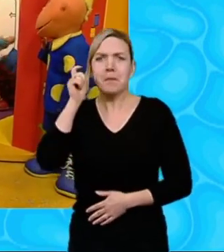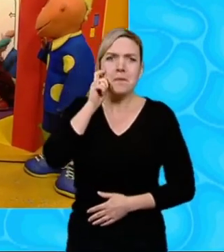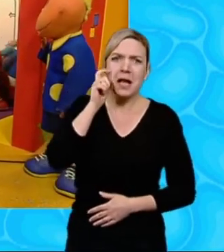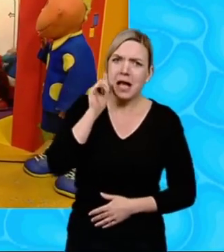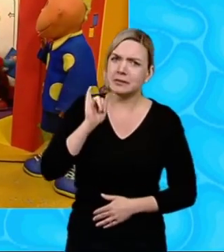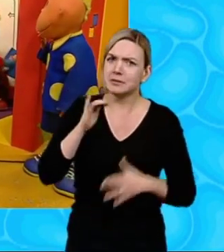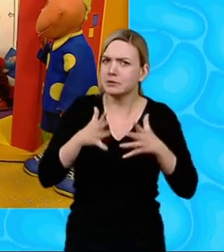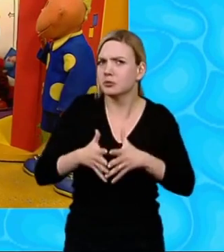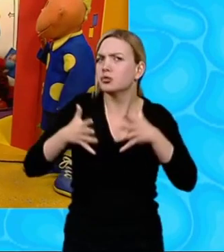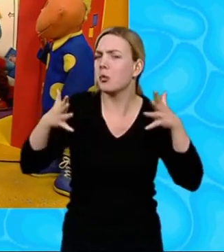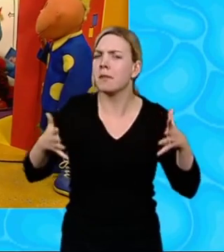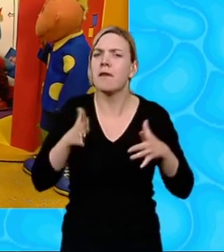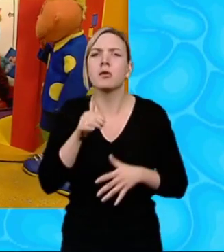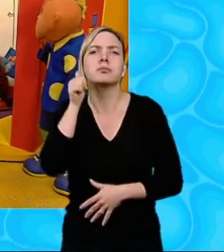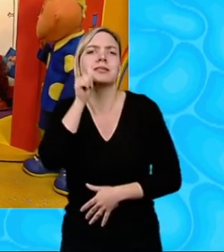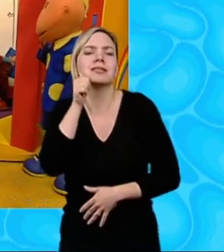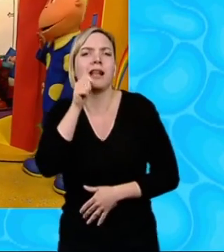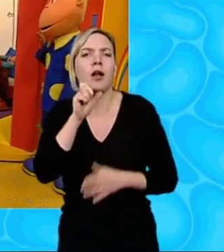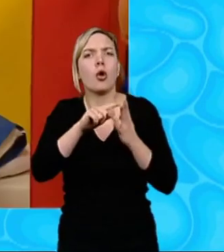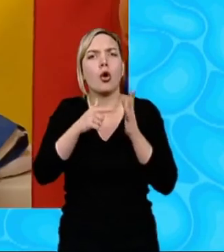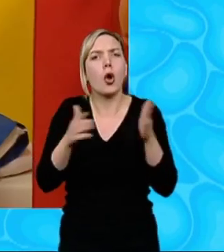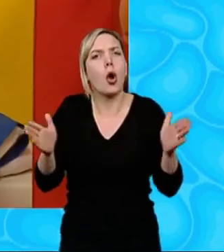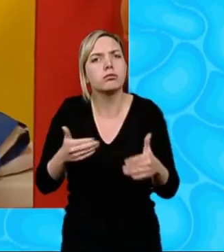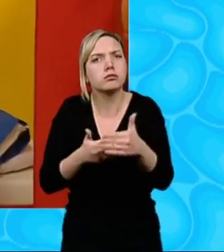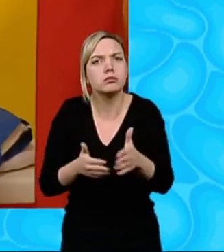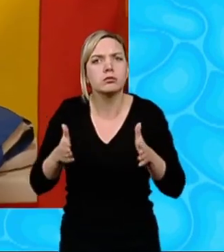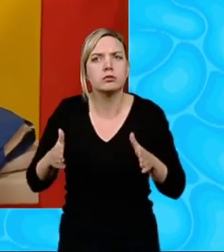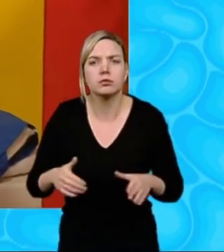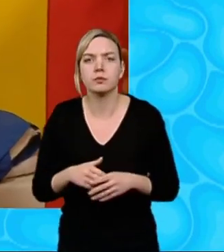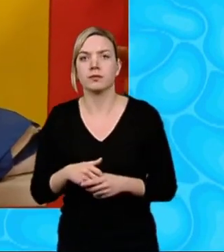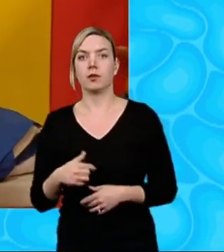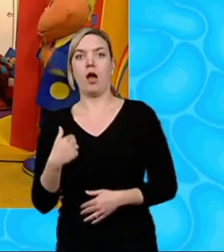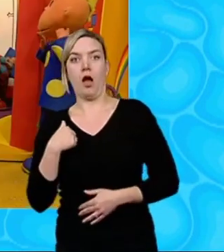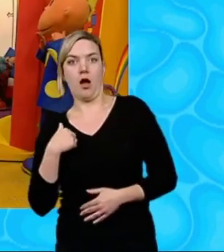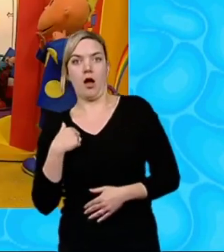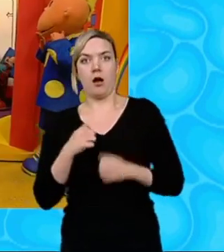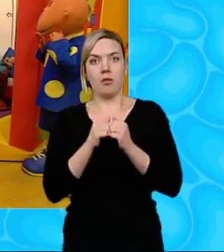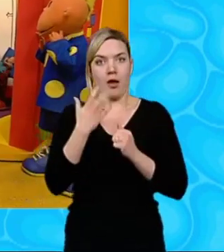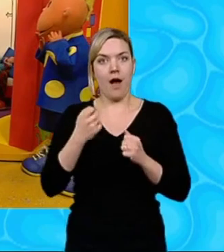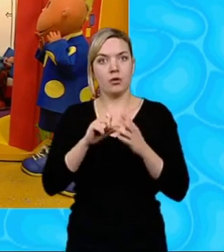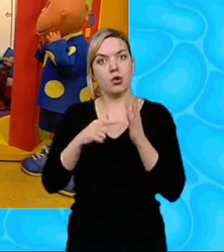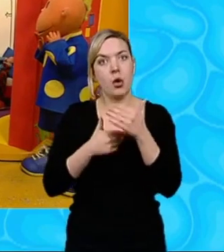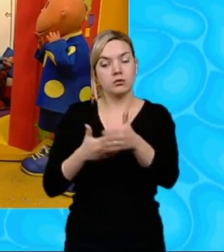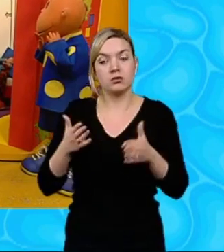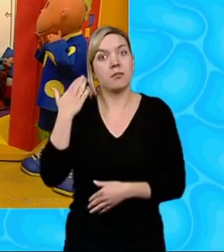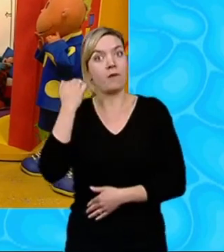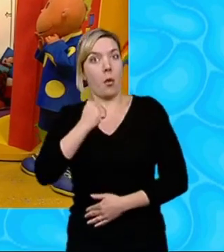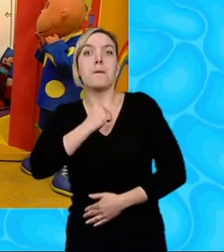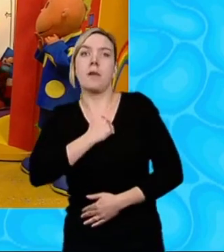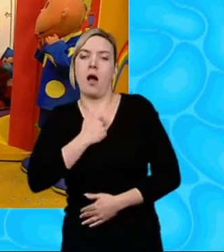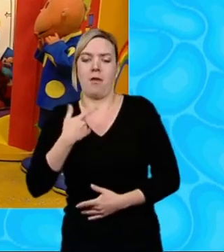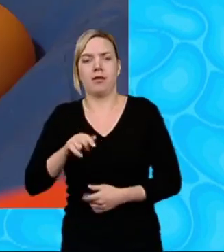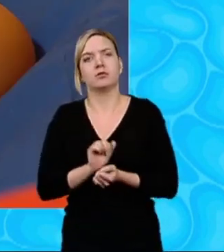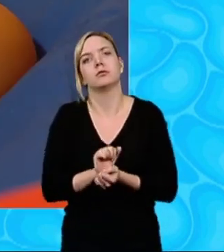but we'll pretend it's a cot My baby brother's got a cot at home It used to be mine, but I'm letting him use it